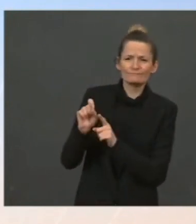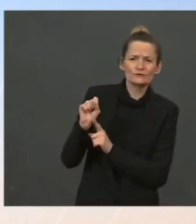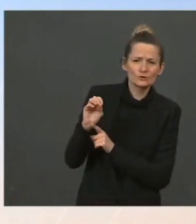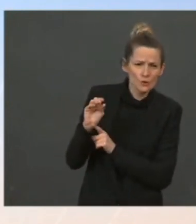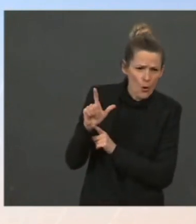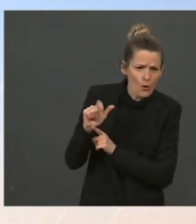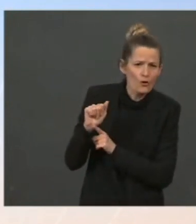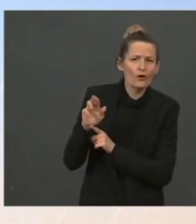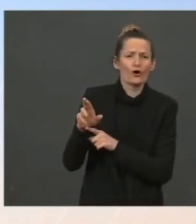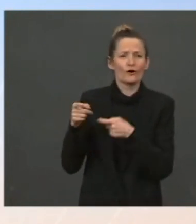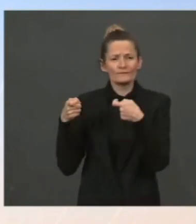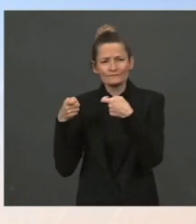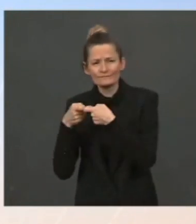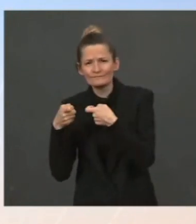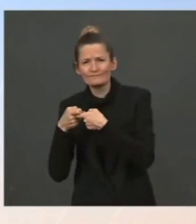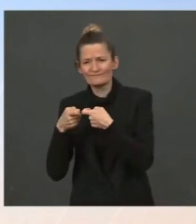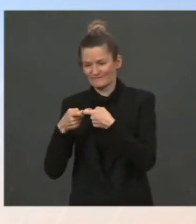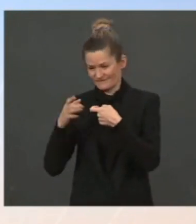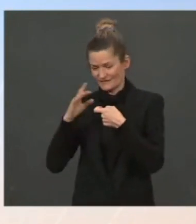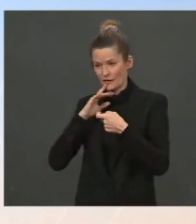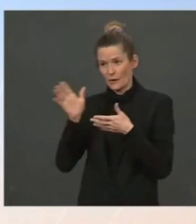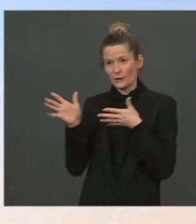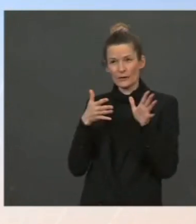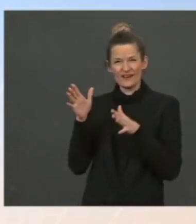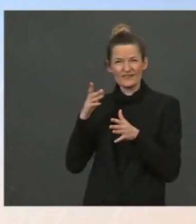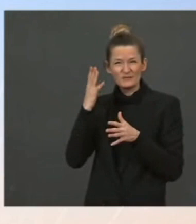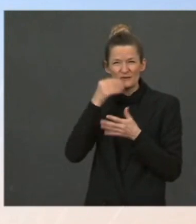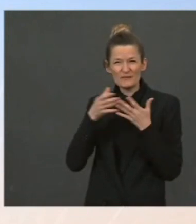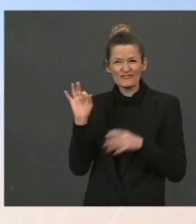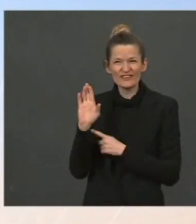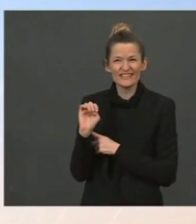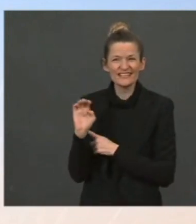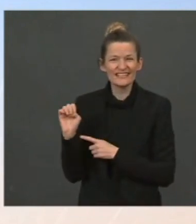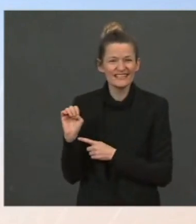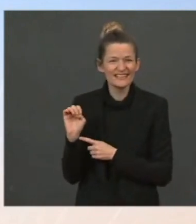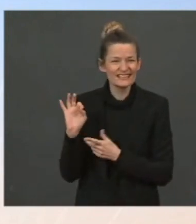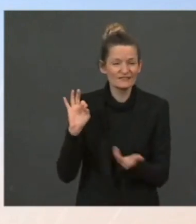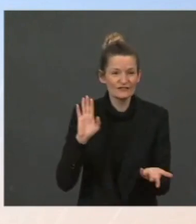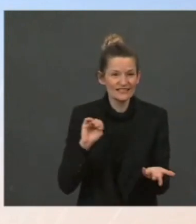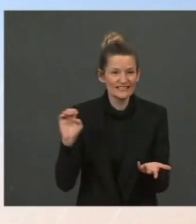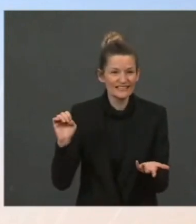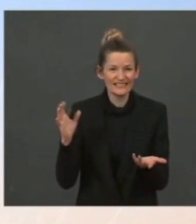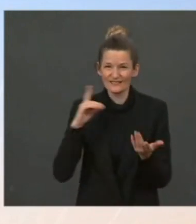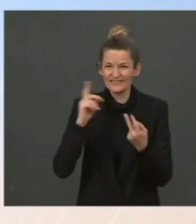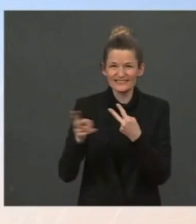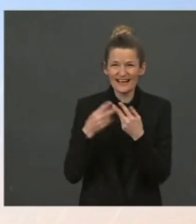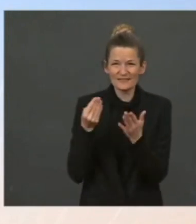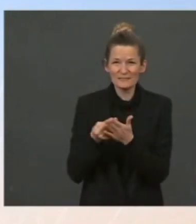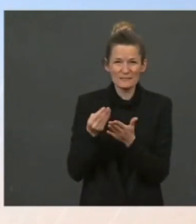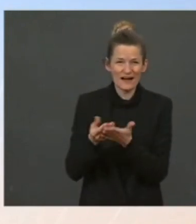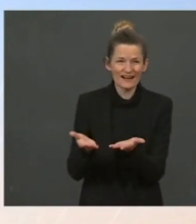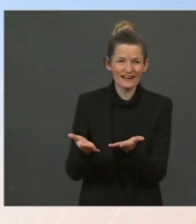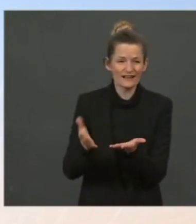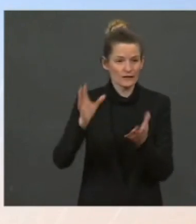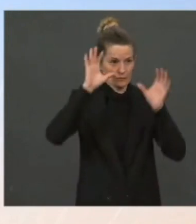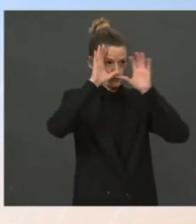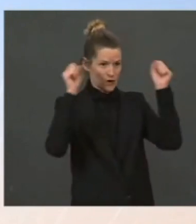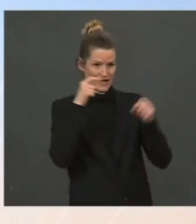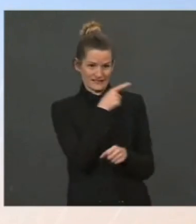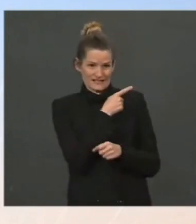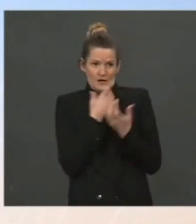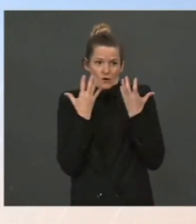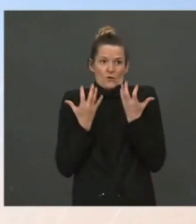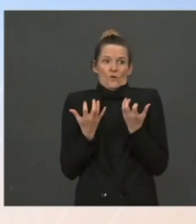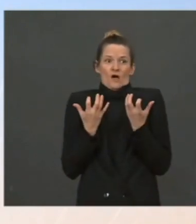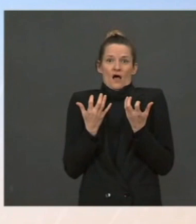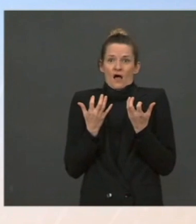more traditional sources of energy. So he wants to bridge that time and double down